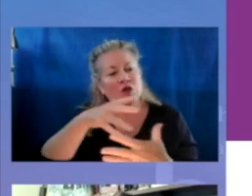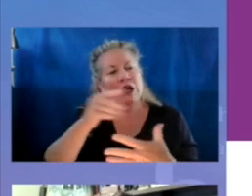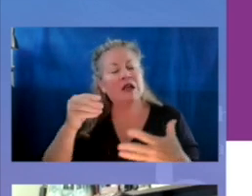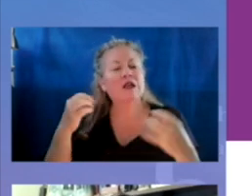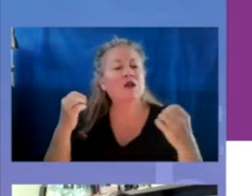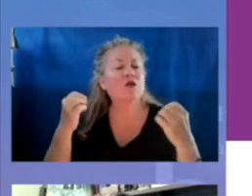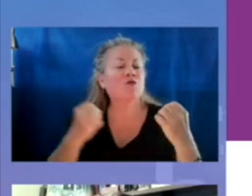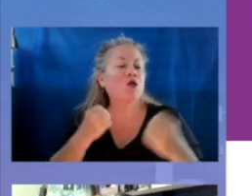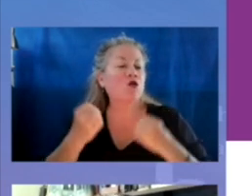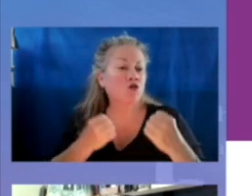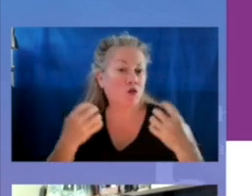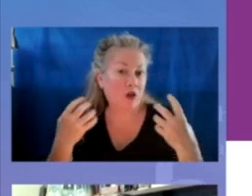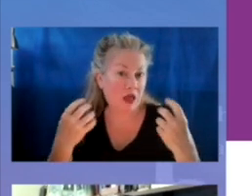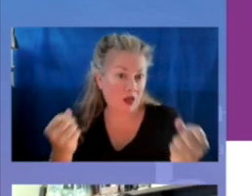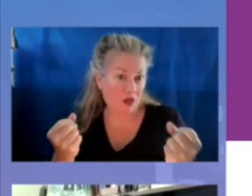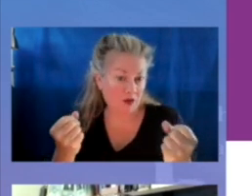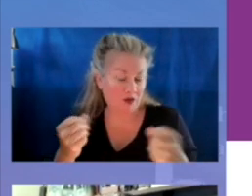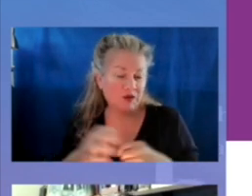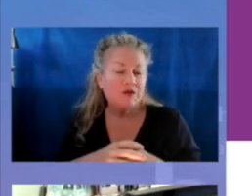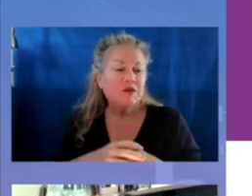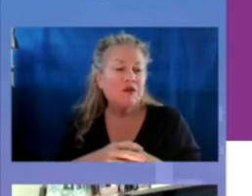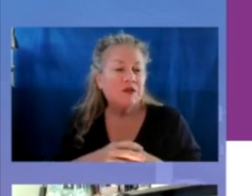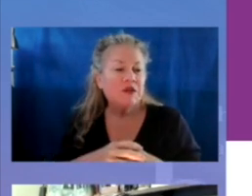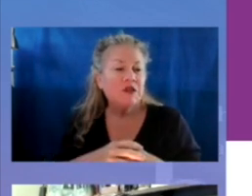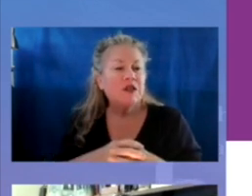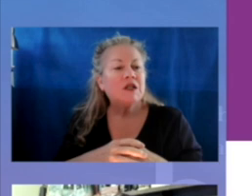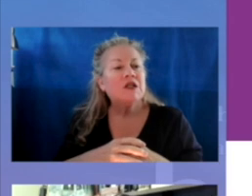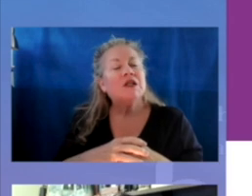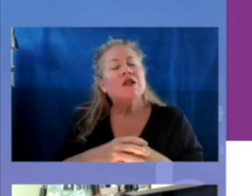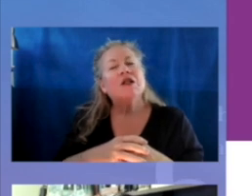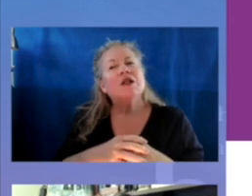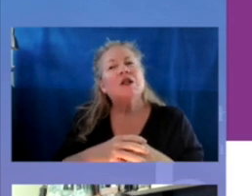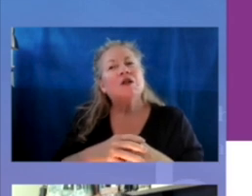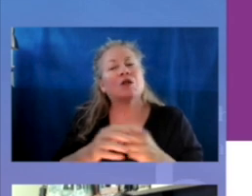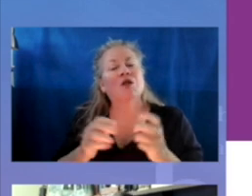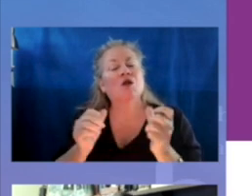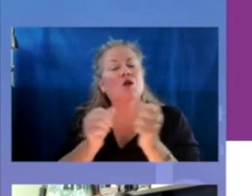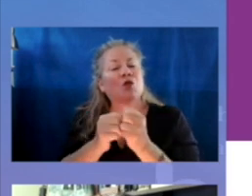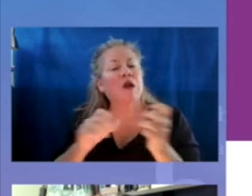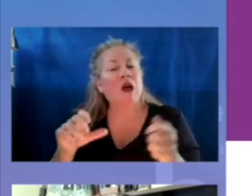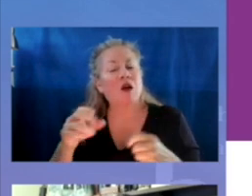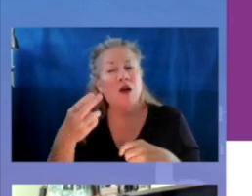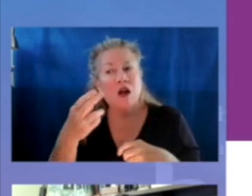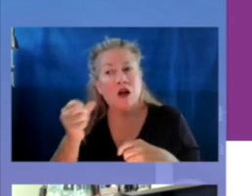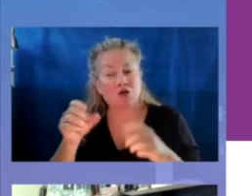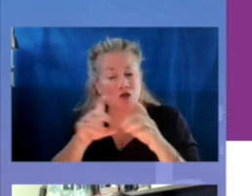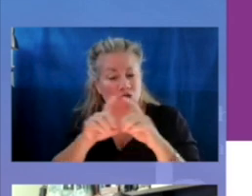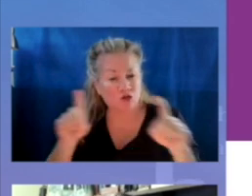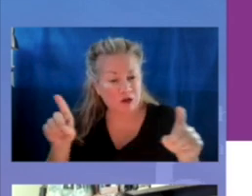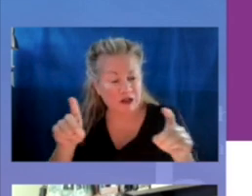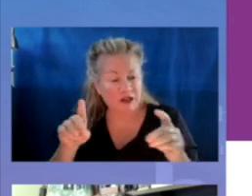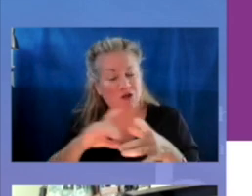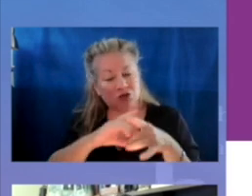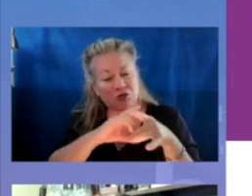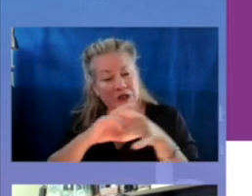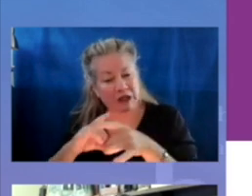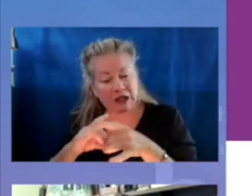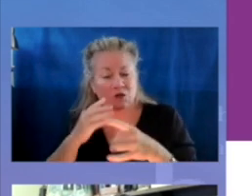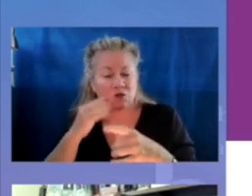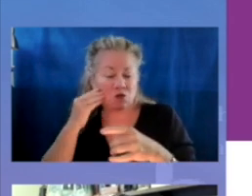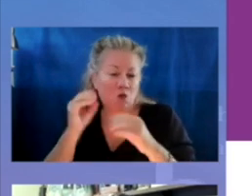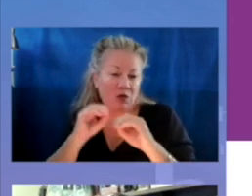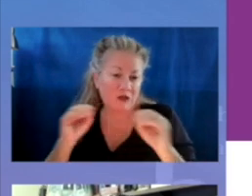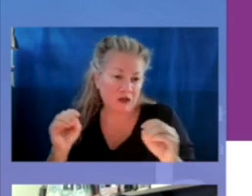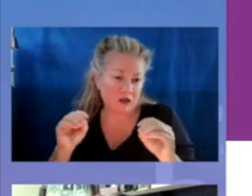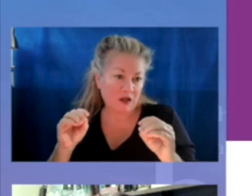health. At the same time, lack of a high school degree is the single greatest risk factor associated with homelessness as a young